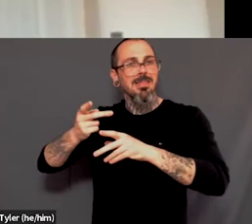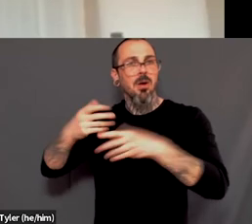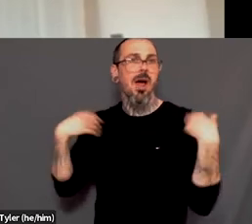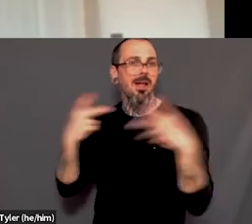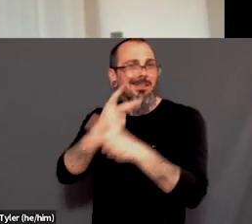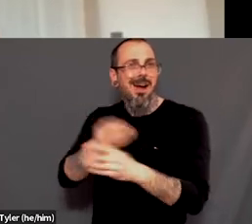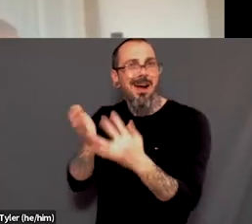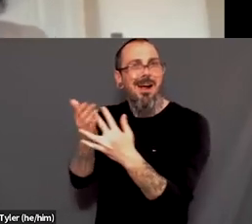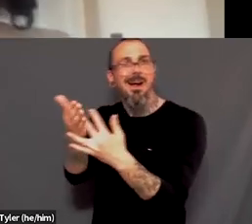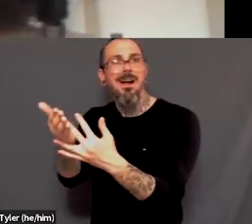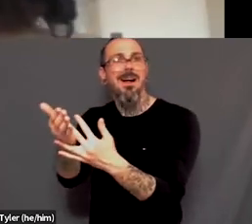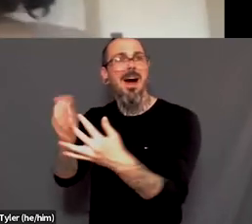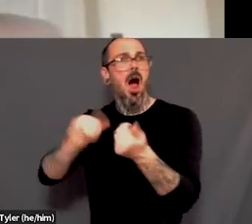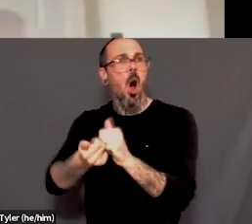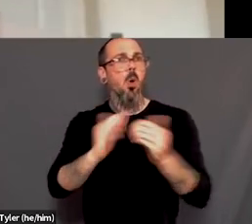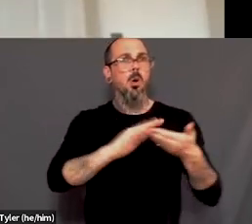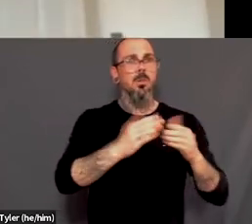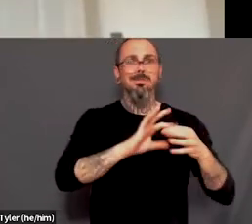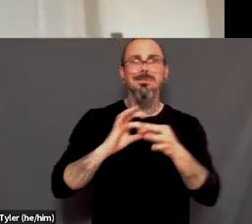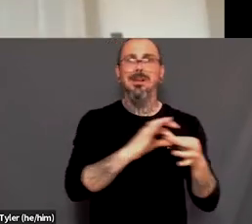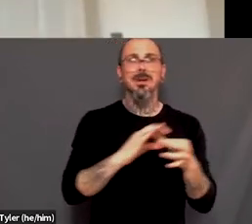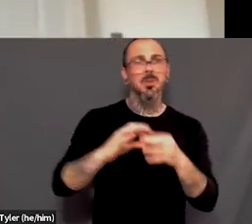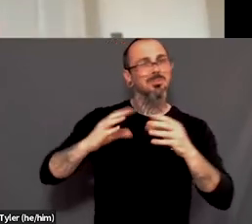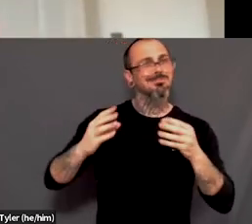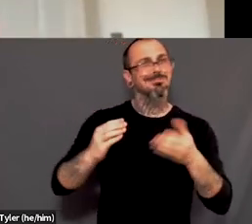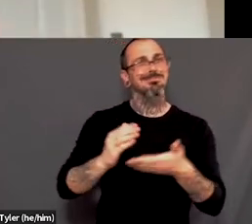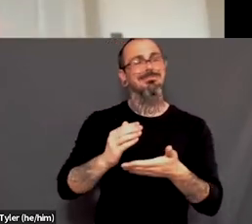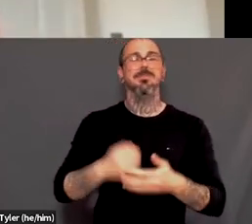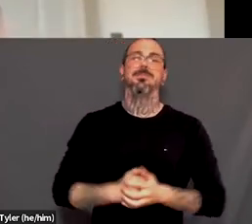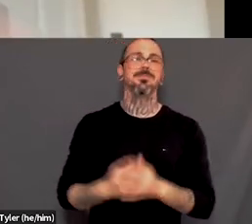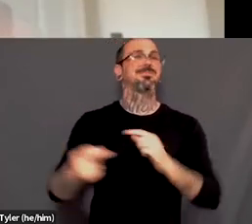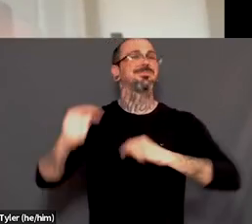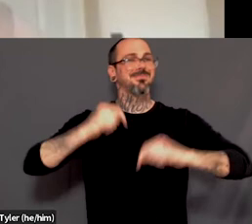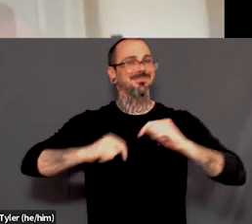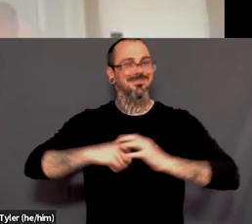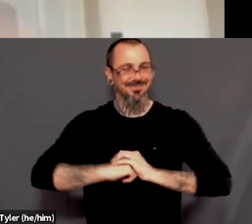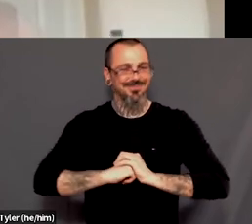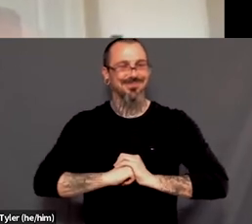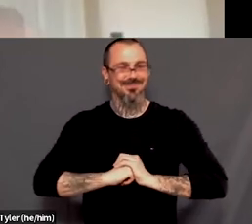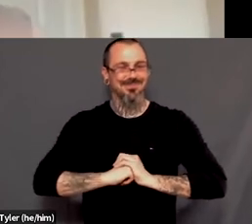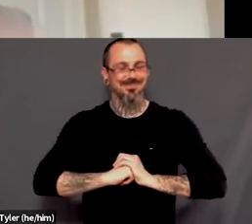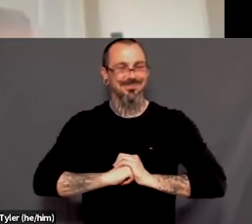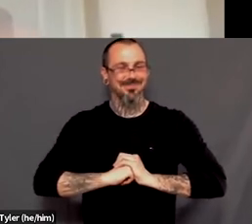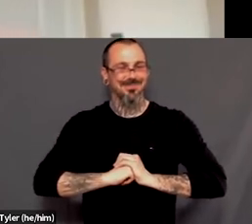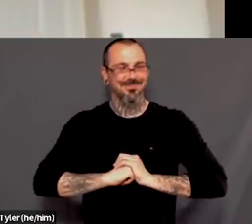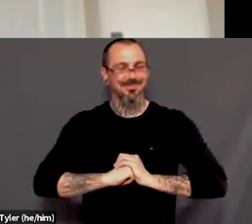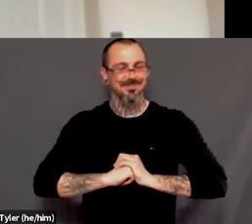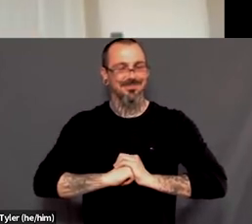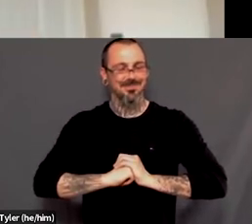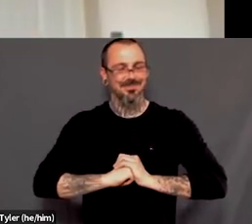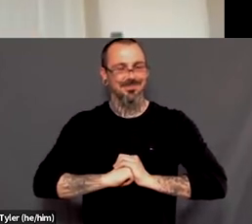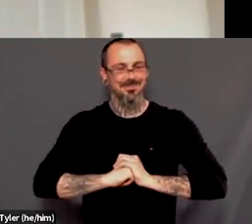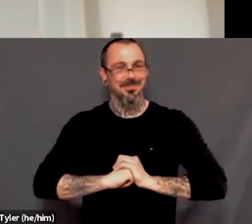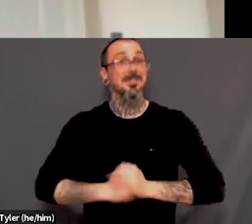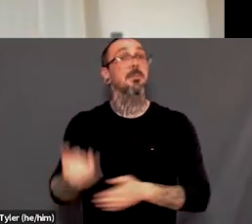from listening to other folks who live really, that's very important. Uh, when you live really is like to connect with other queer,